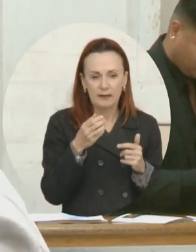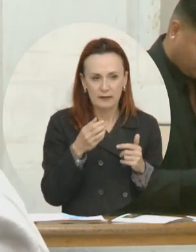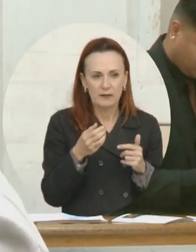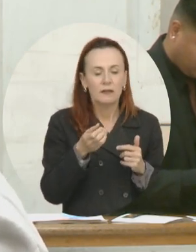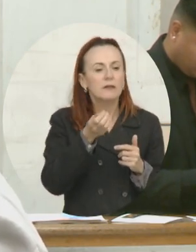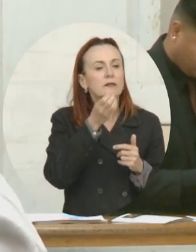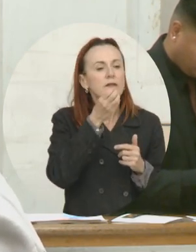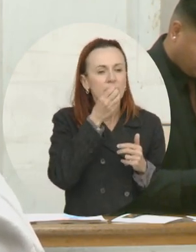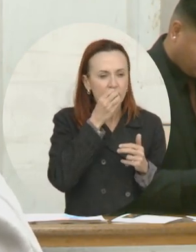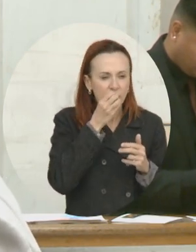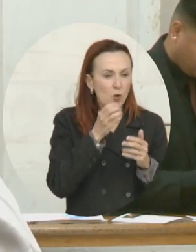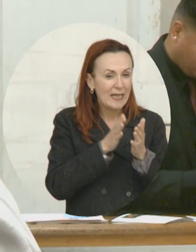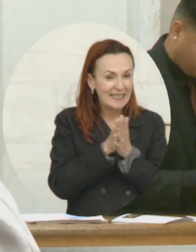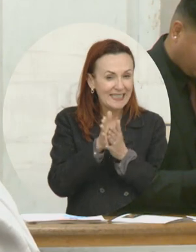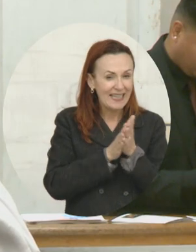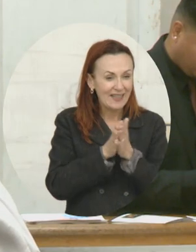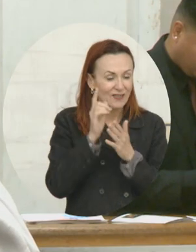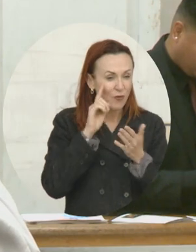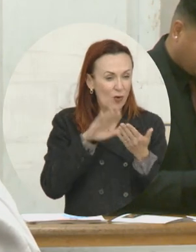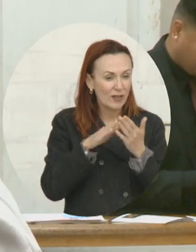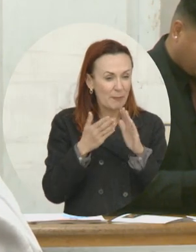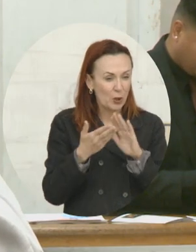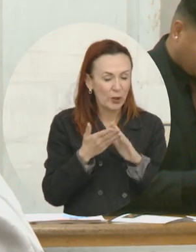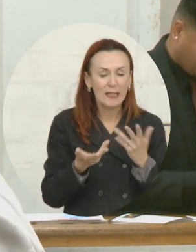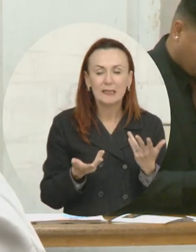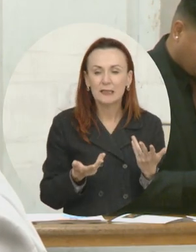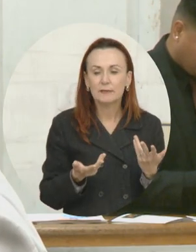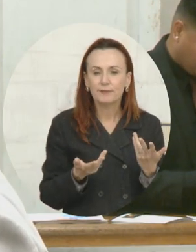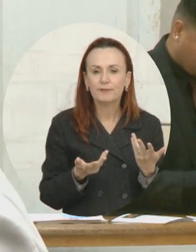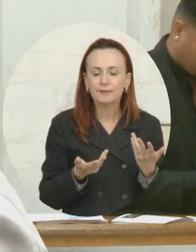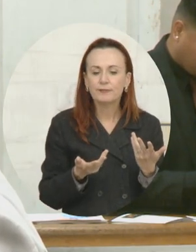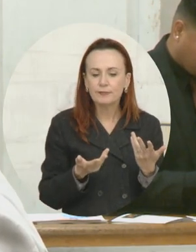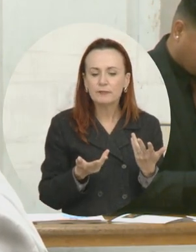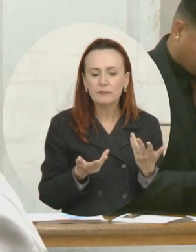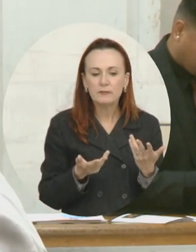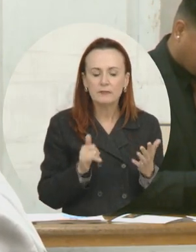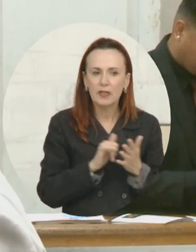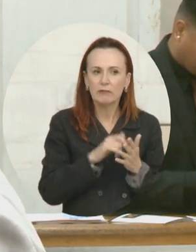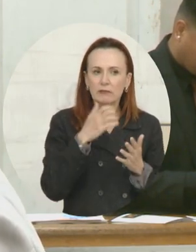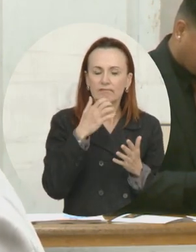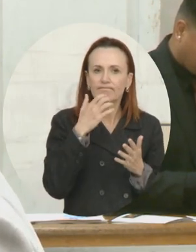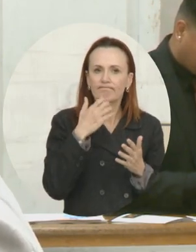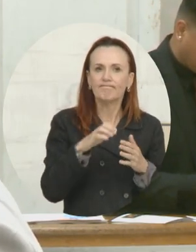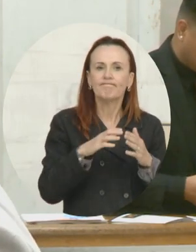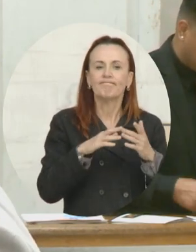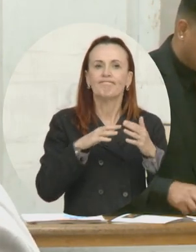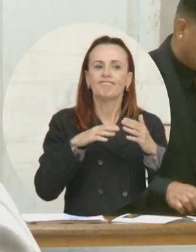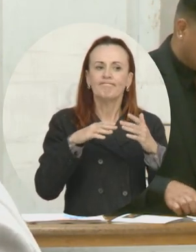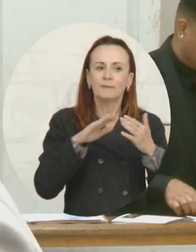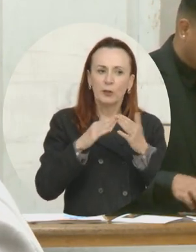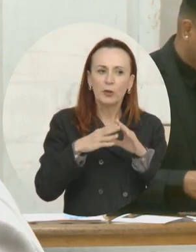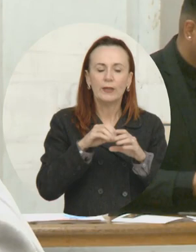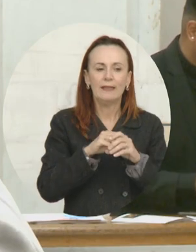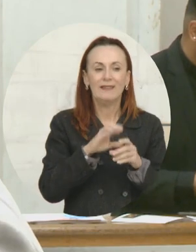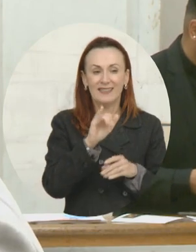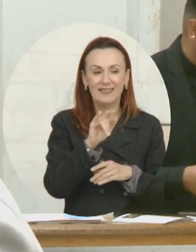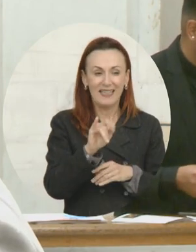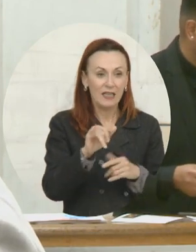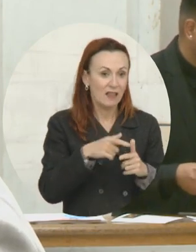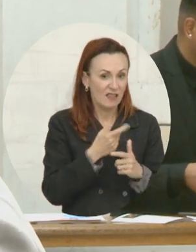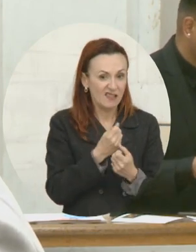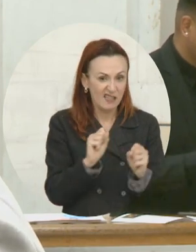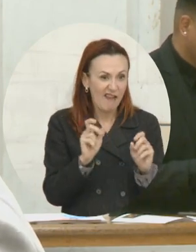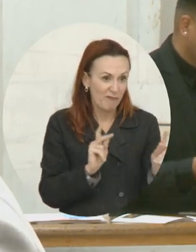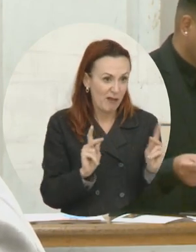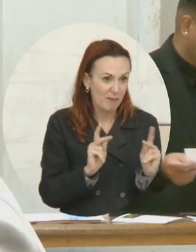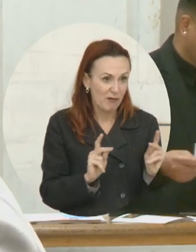cooling centers, that are some of the hottest communities in this city, then we can save those lives. And if we don't